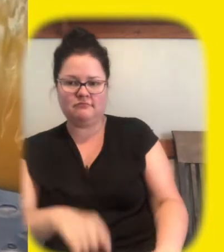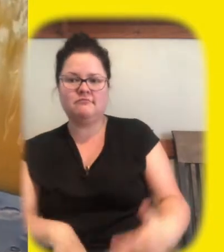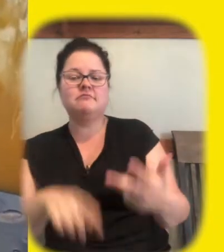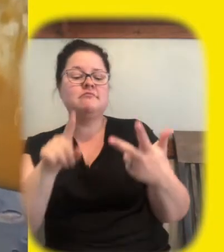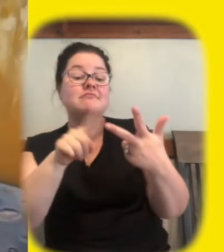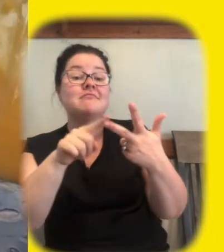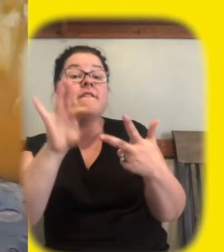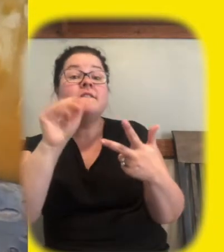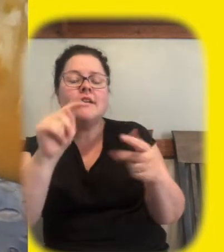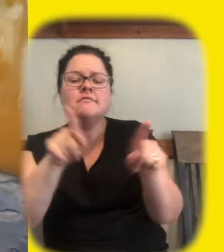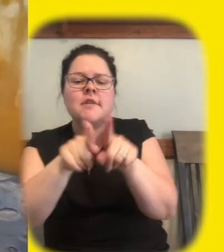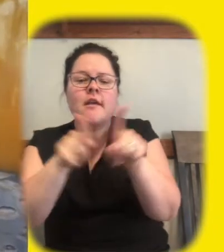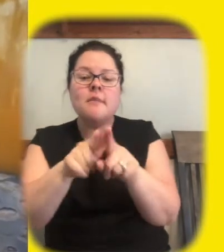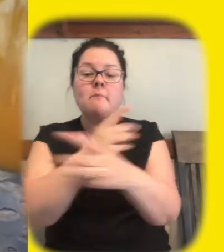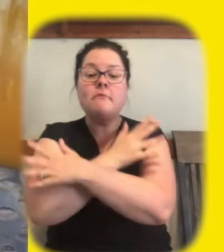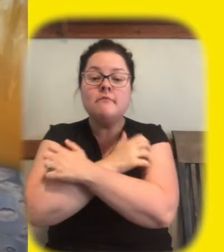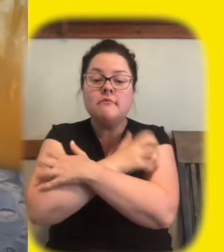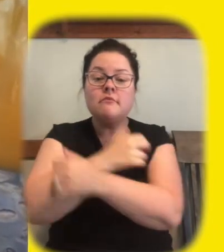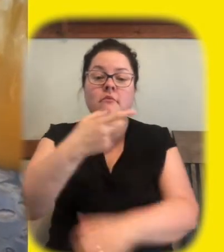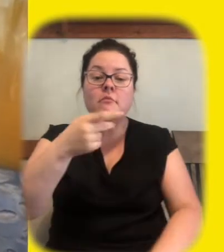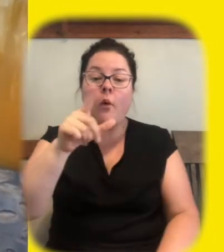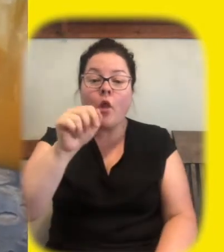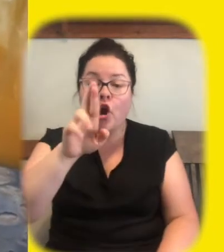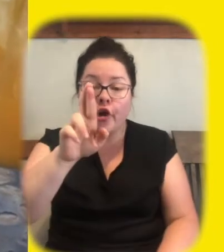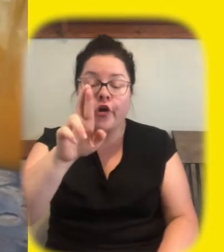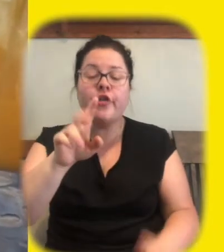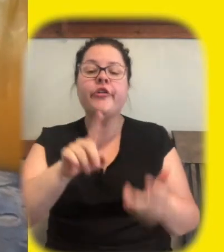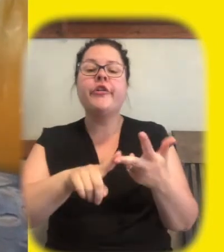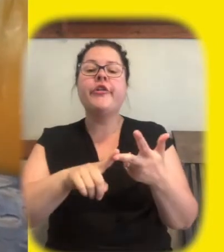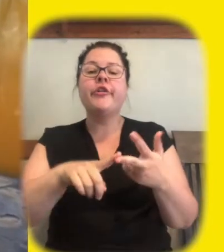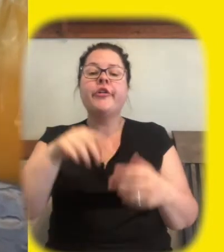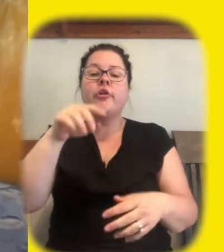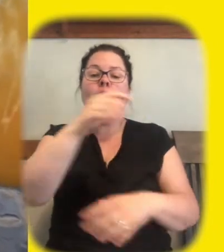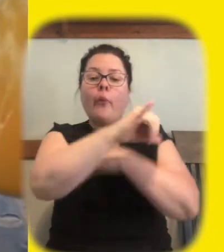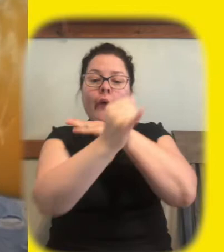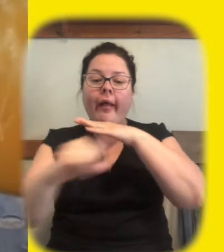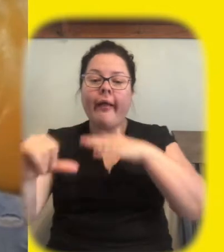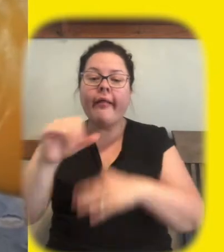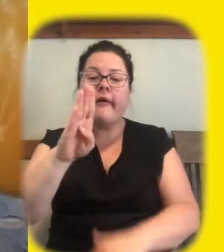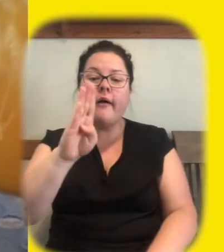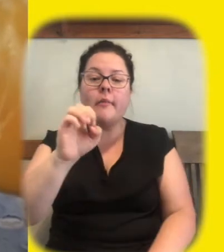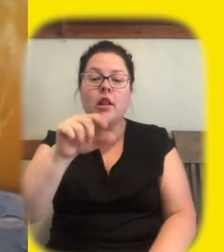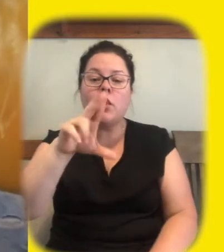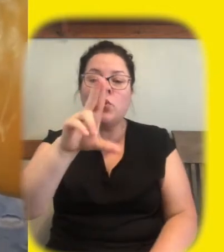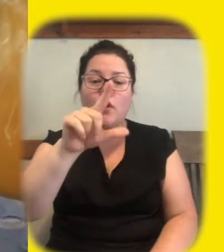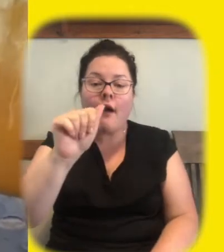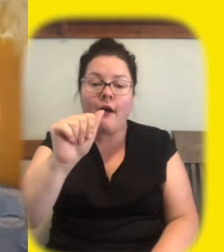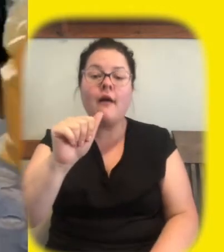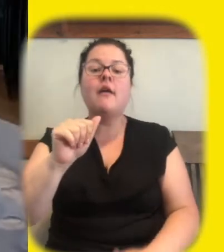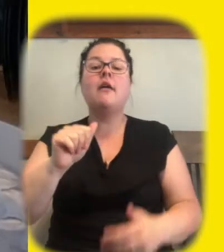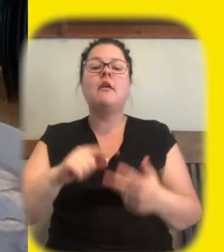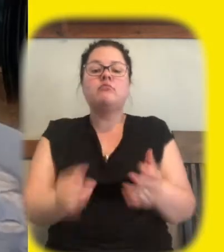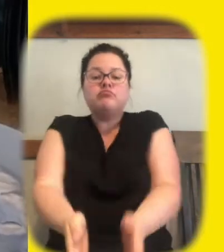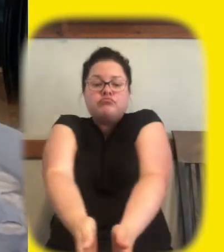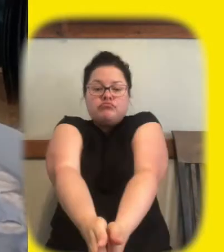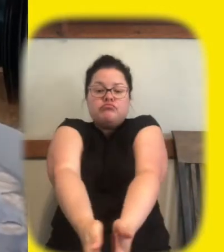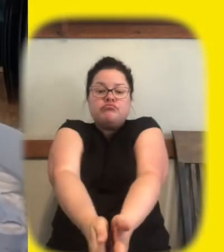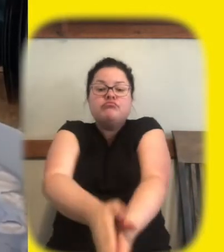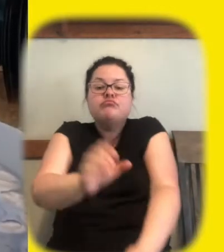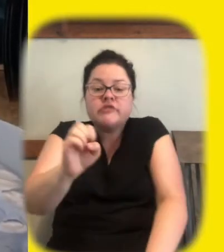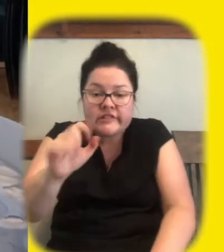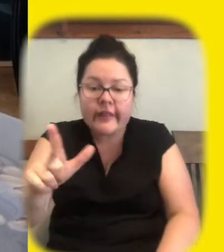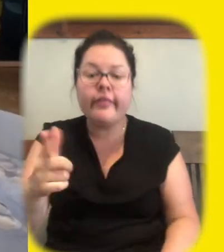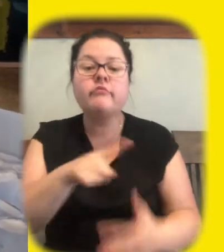okay so that's just like the polar bear and the beluga and the seal a whole bunch of fat for a fat layer